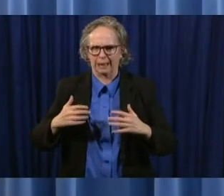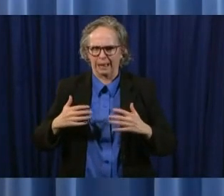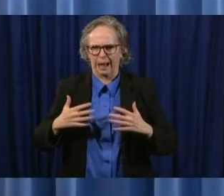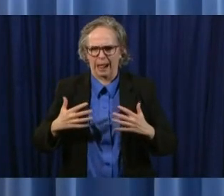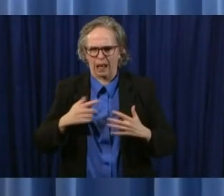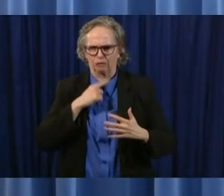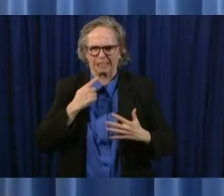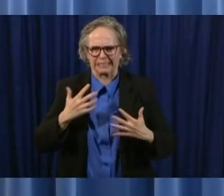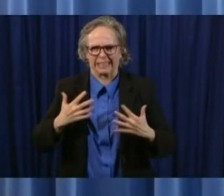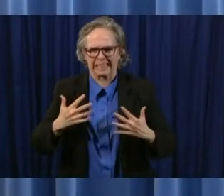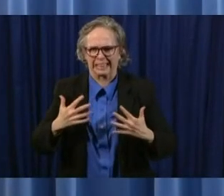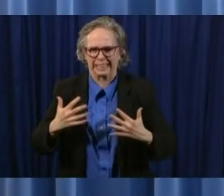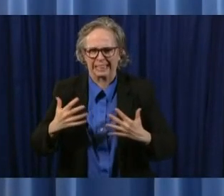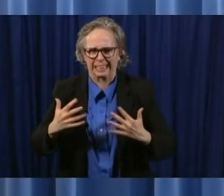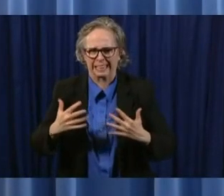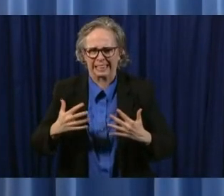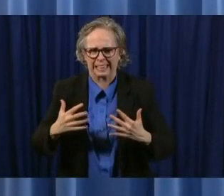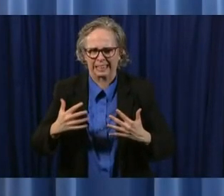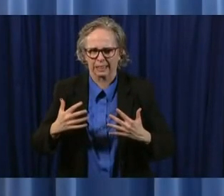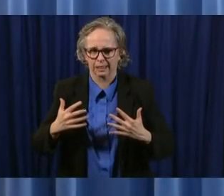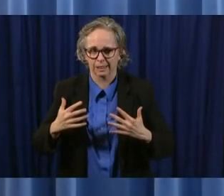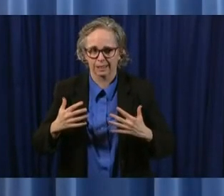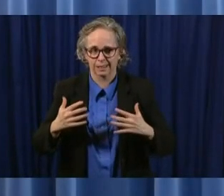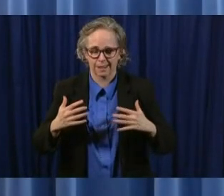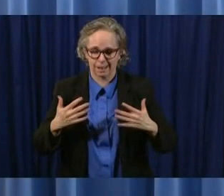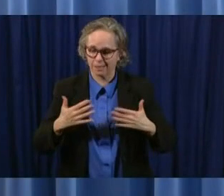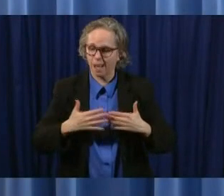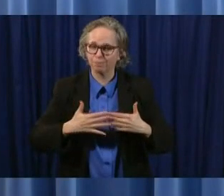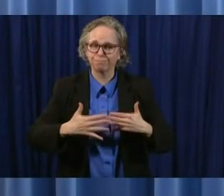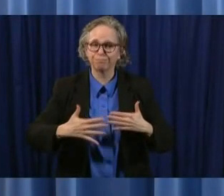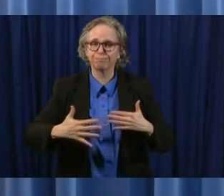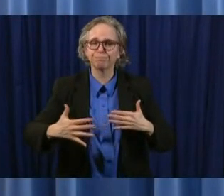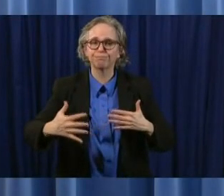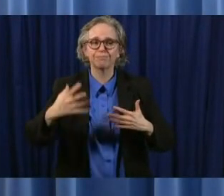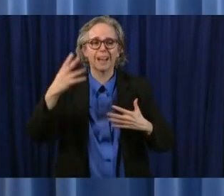uh until we had this the coronavirus